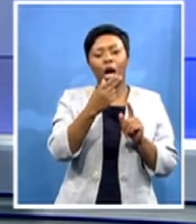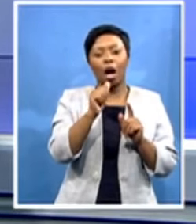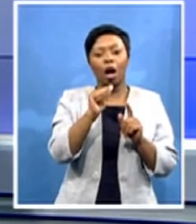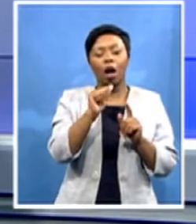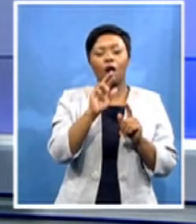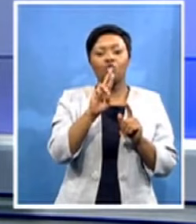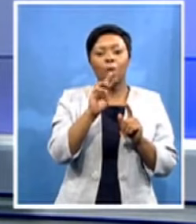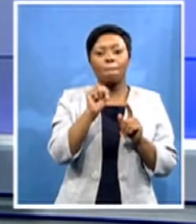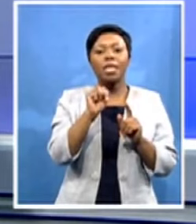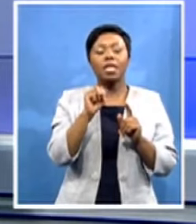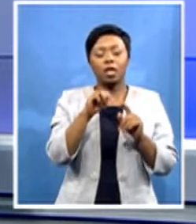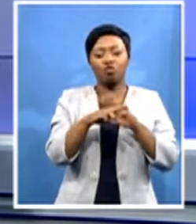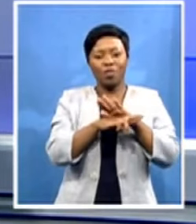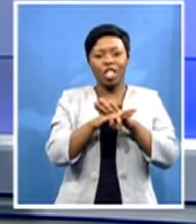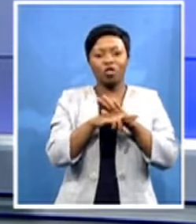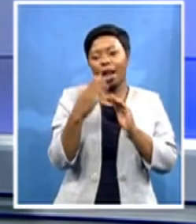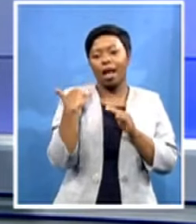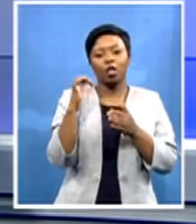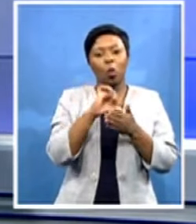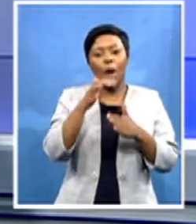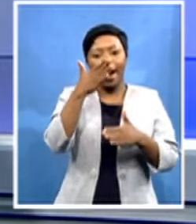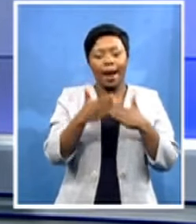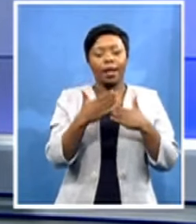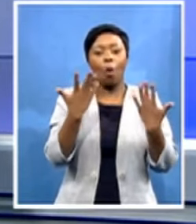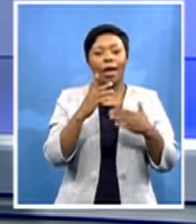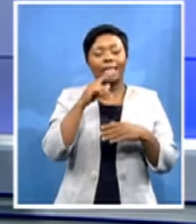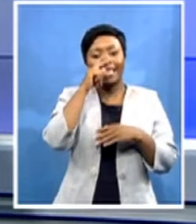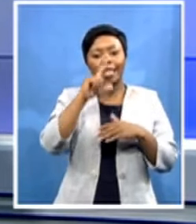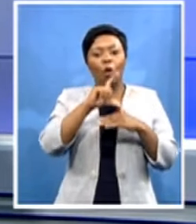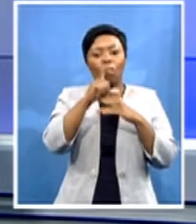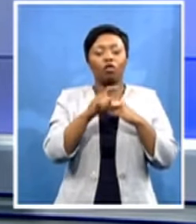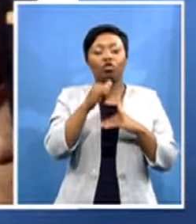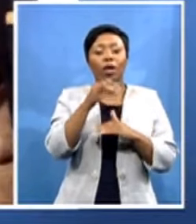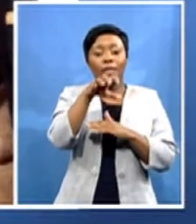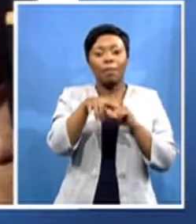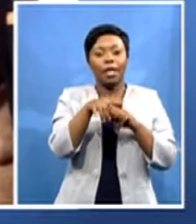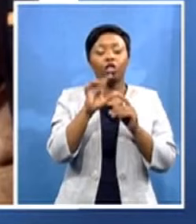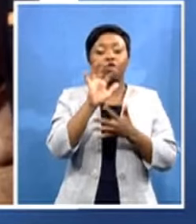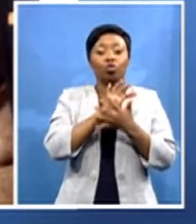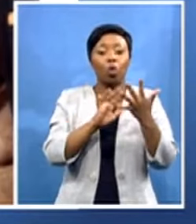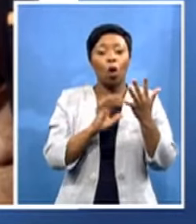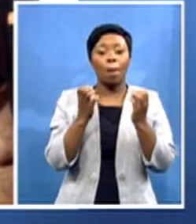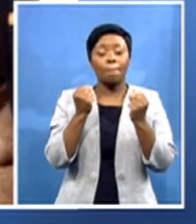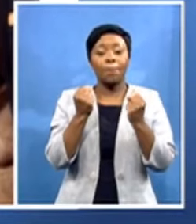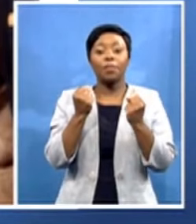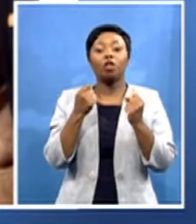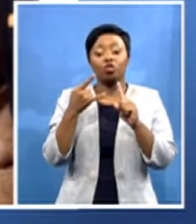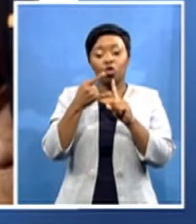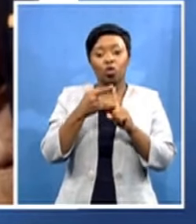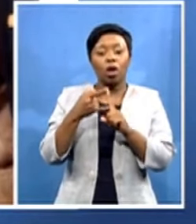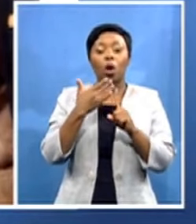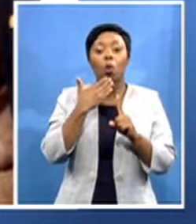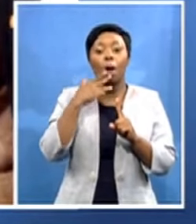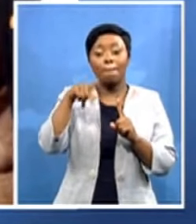at the senton convention center in johannesburg to unpack the story for us we're joined via zoom by pan-african parliament deputy chair for